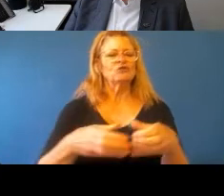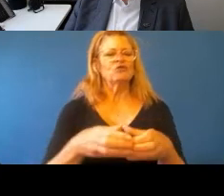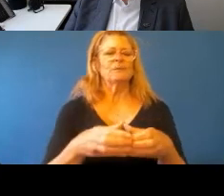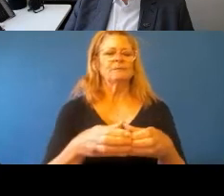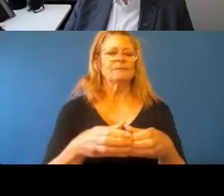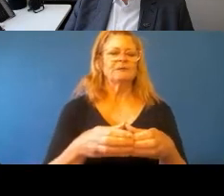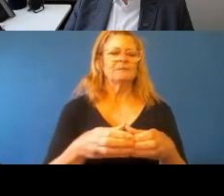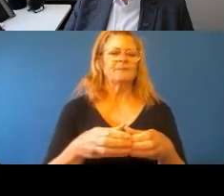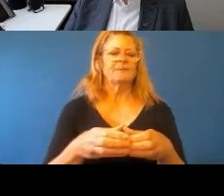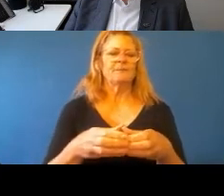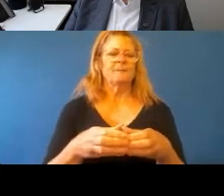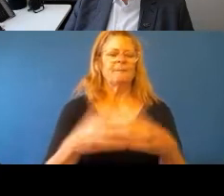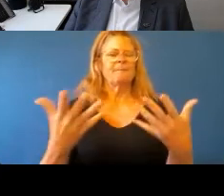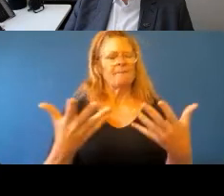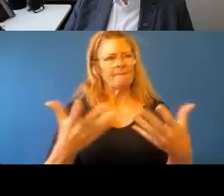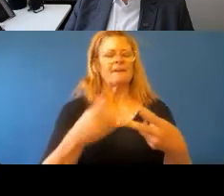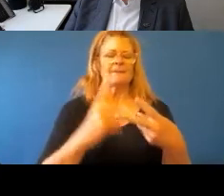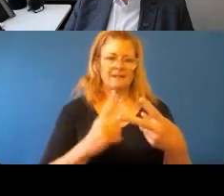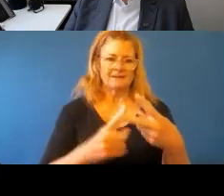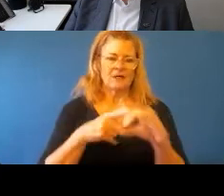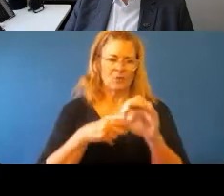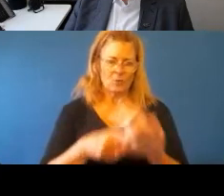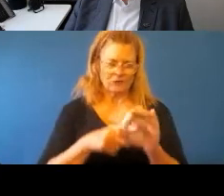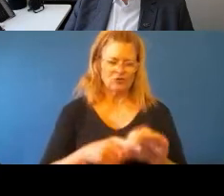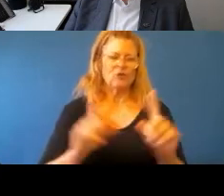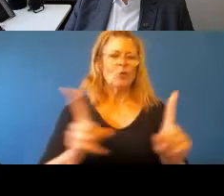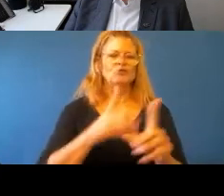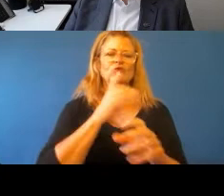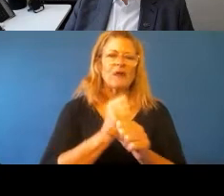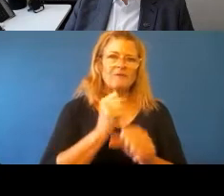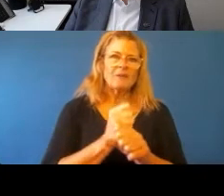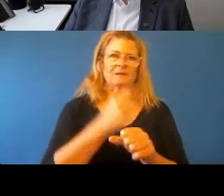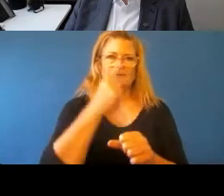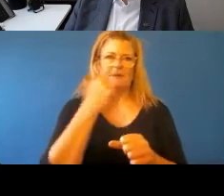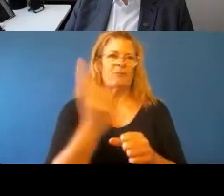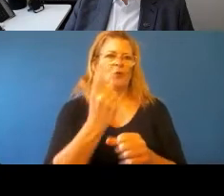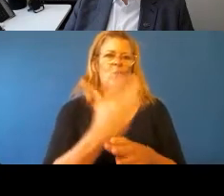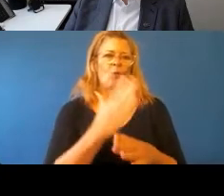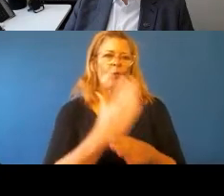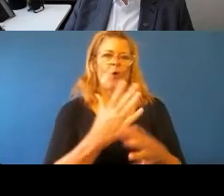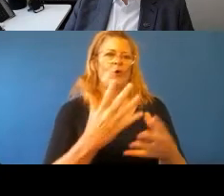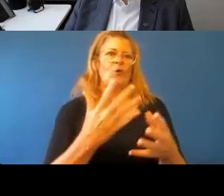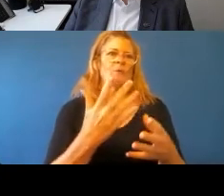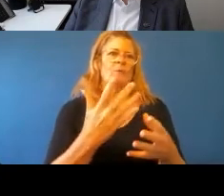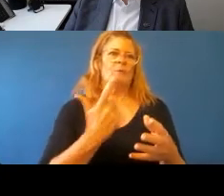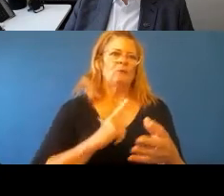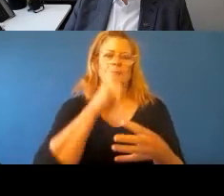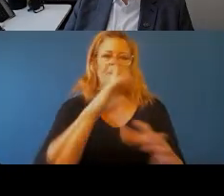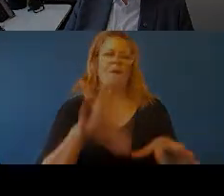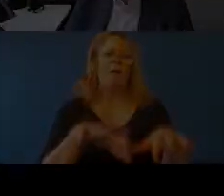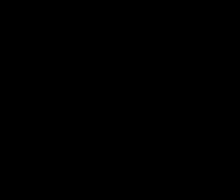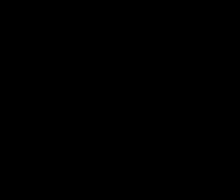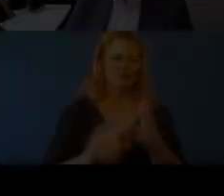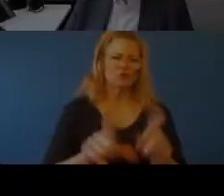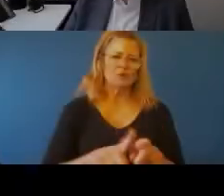from that question, what do the governments, the elected officials and the executive need to do